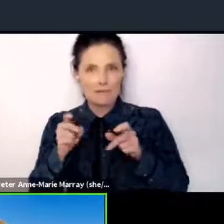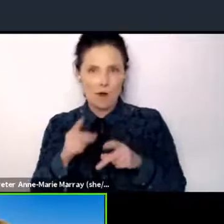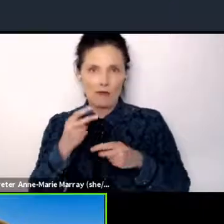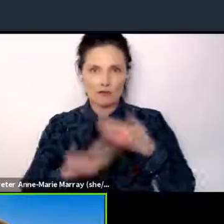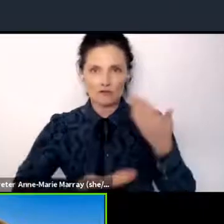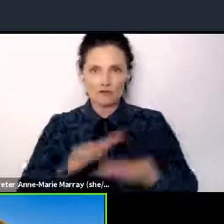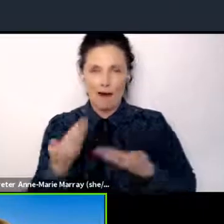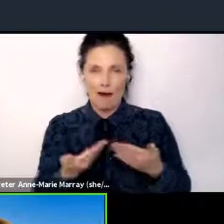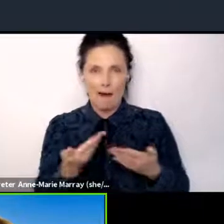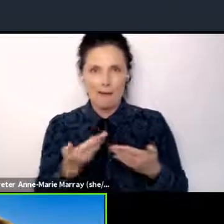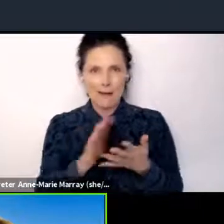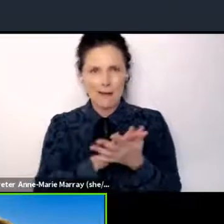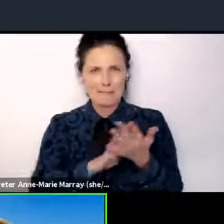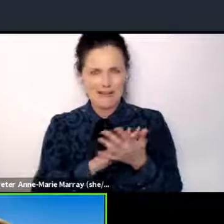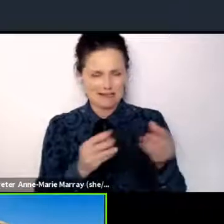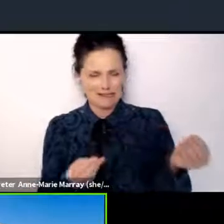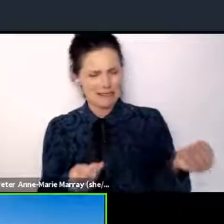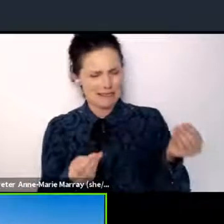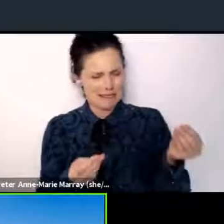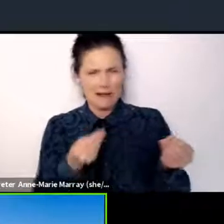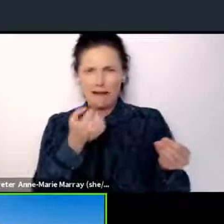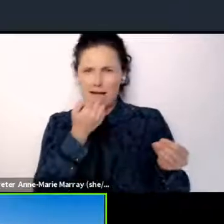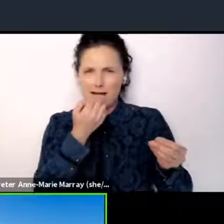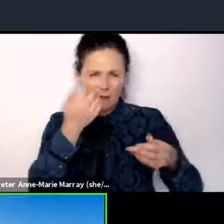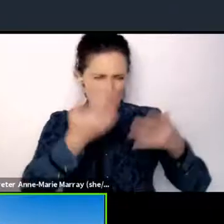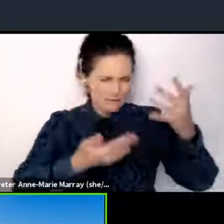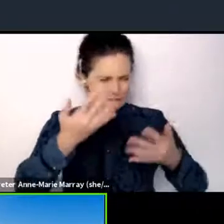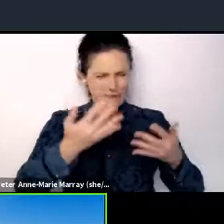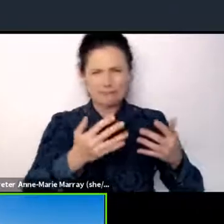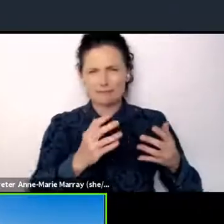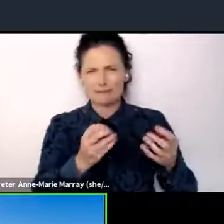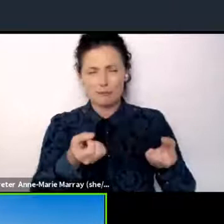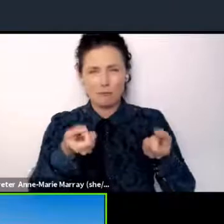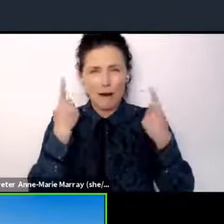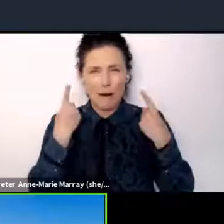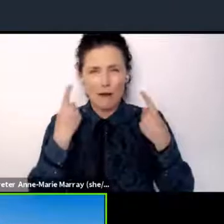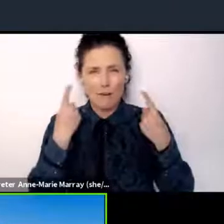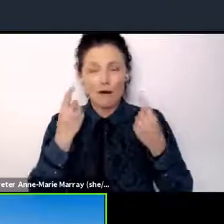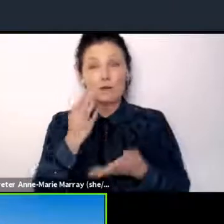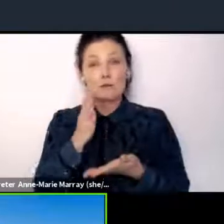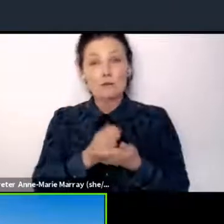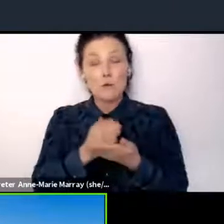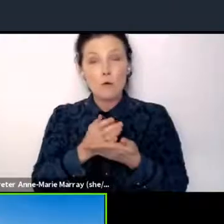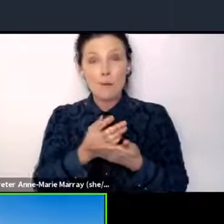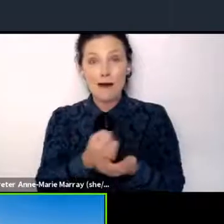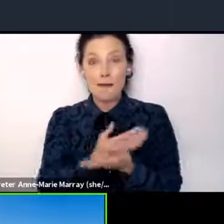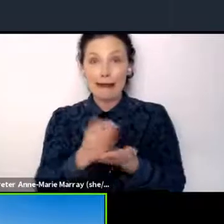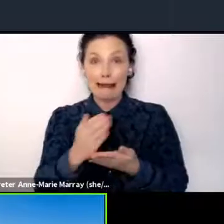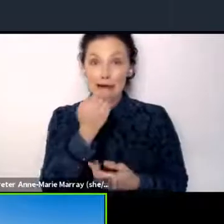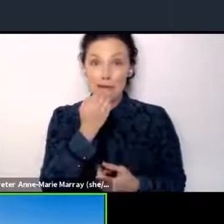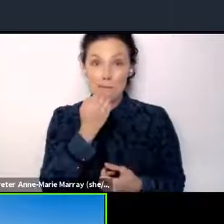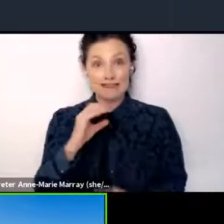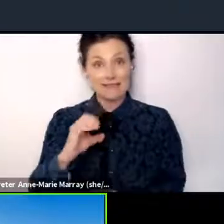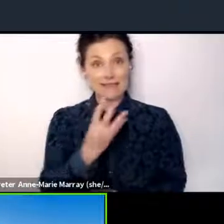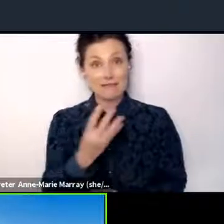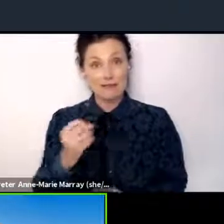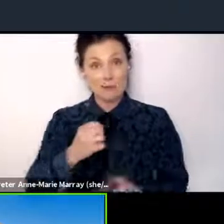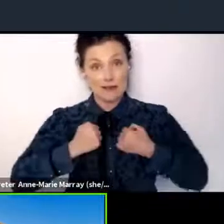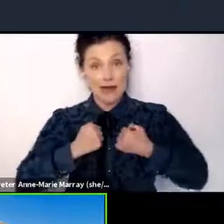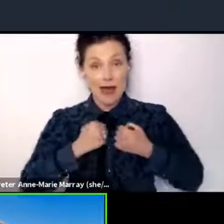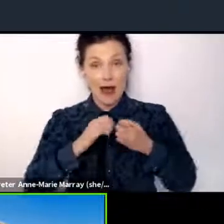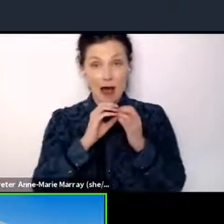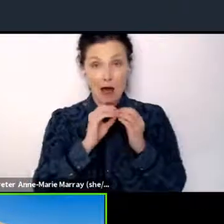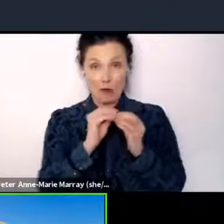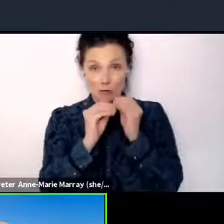help demystify the situation to talk about absolute numbers. So C40 is modeling shows that on